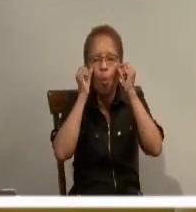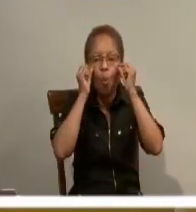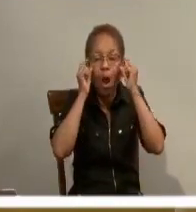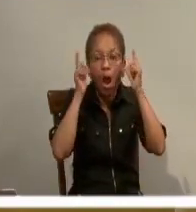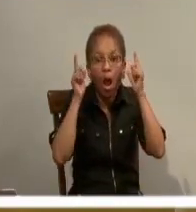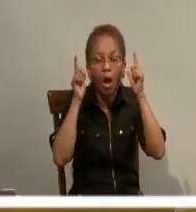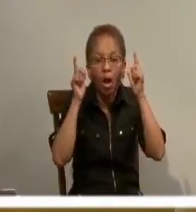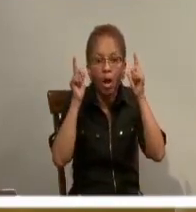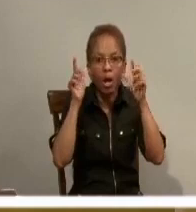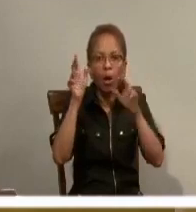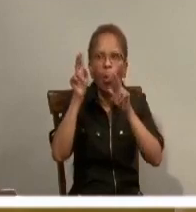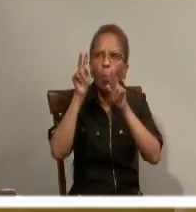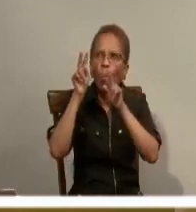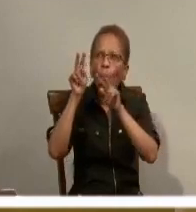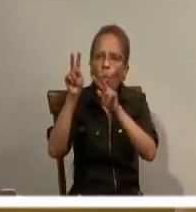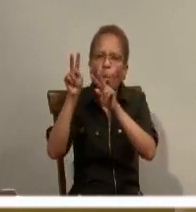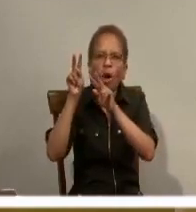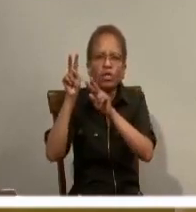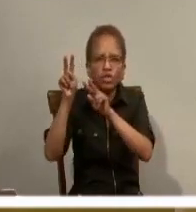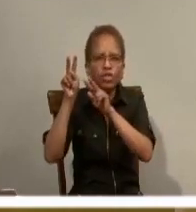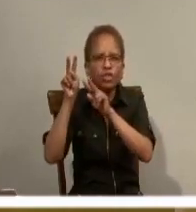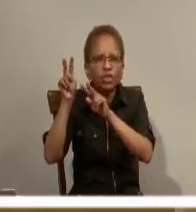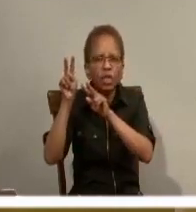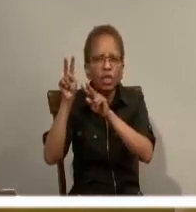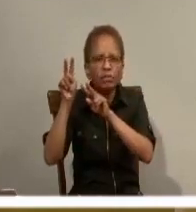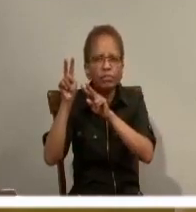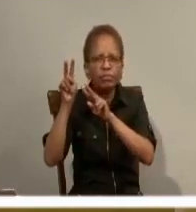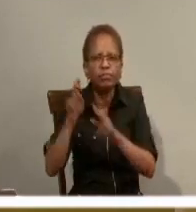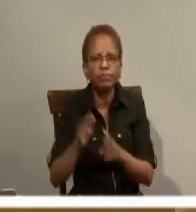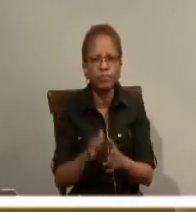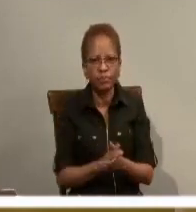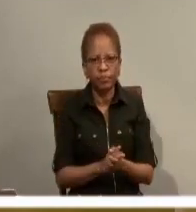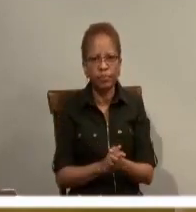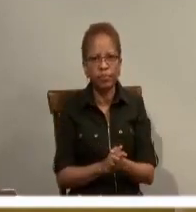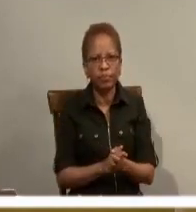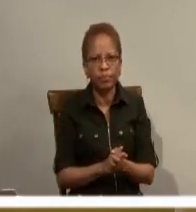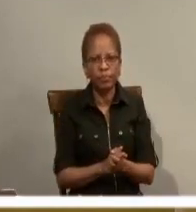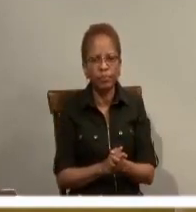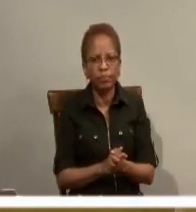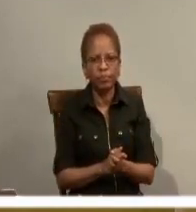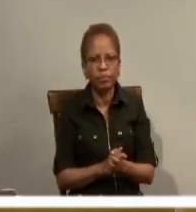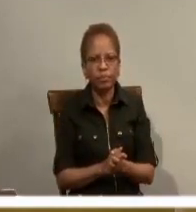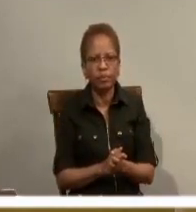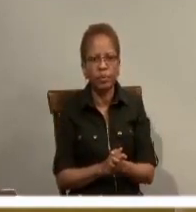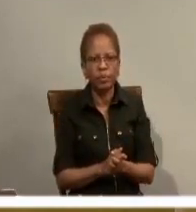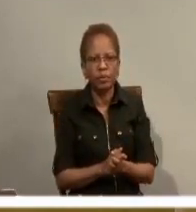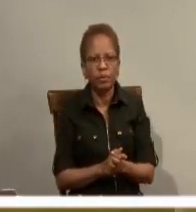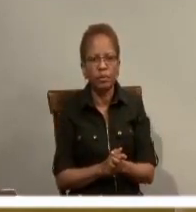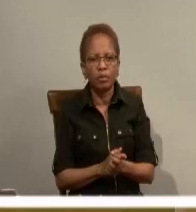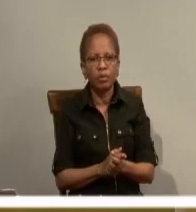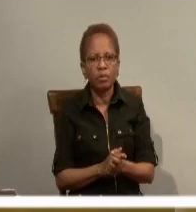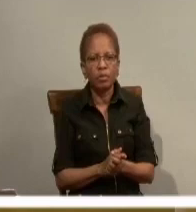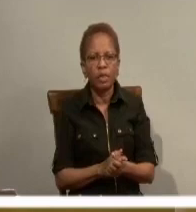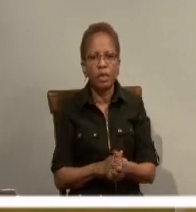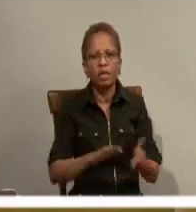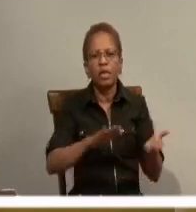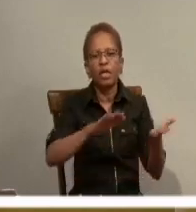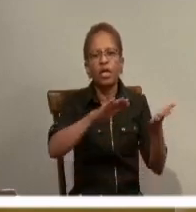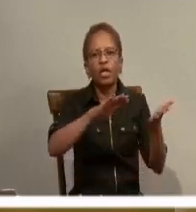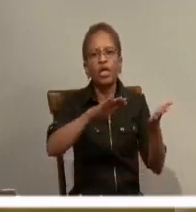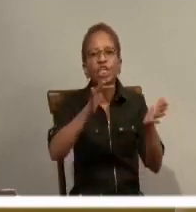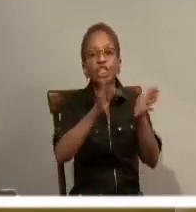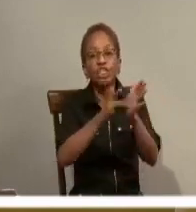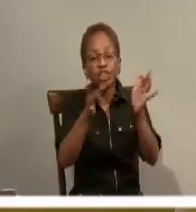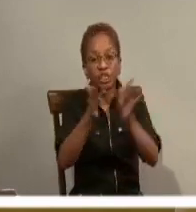that it's not only his coming in death but also his coming in the final resurrection of the dead.